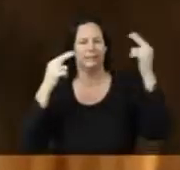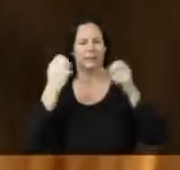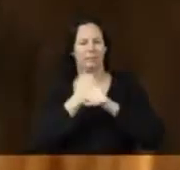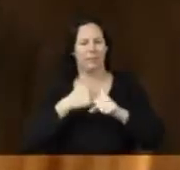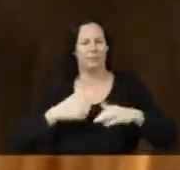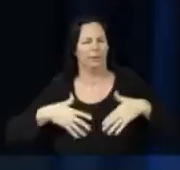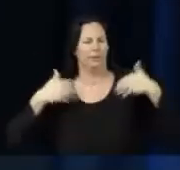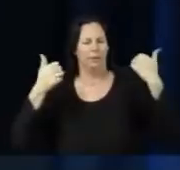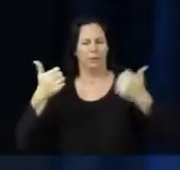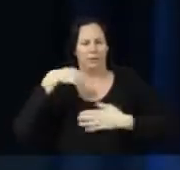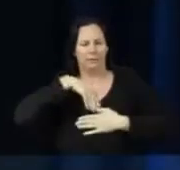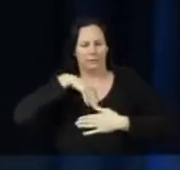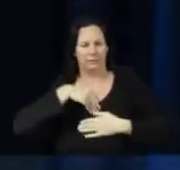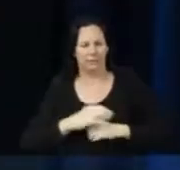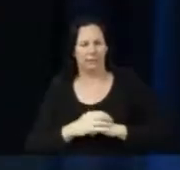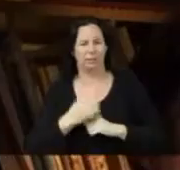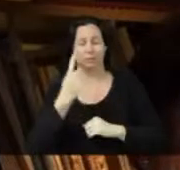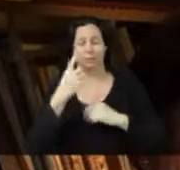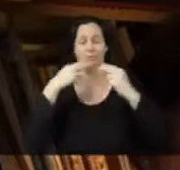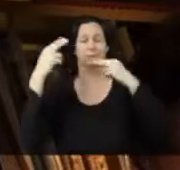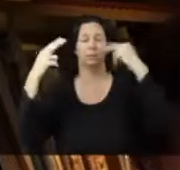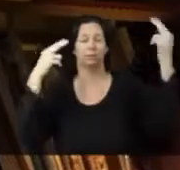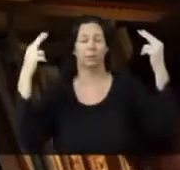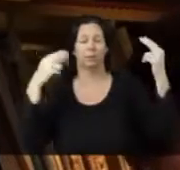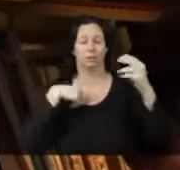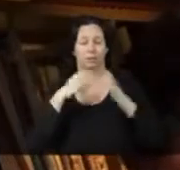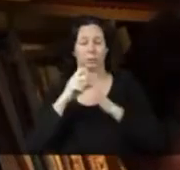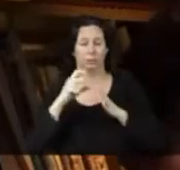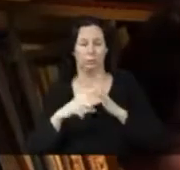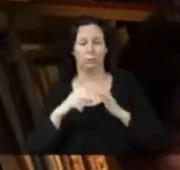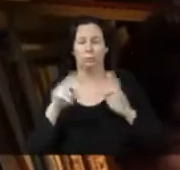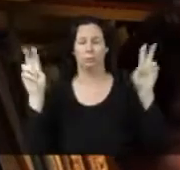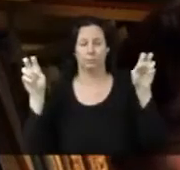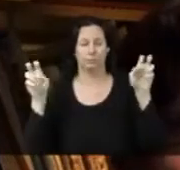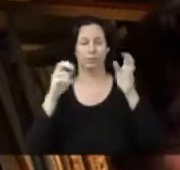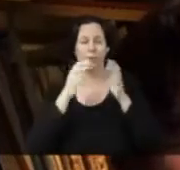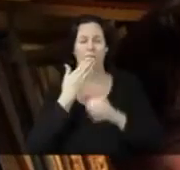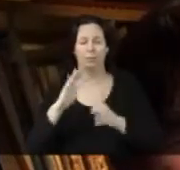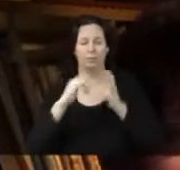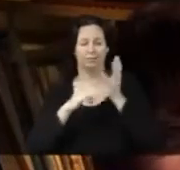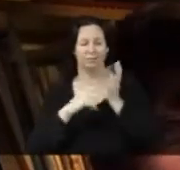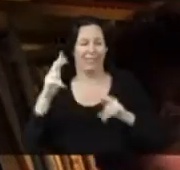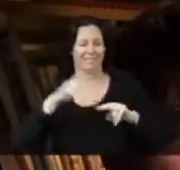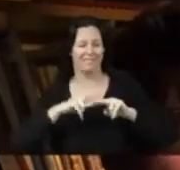Singing makes me feel good inside. One of the songs that we do is Hot Stuff.